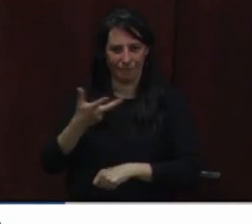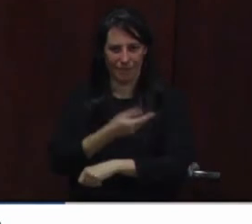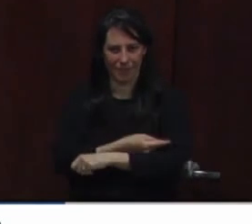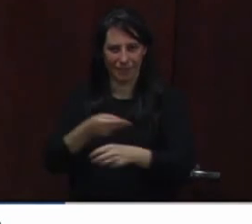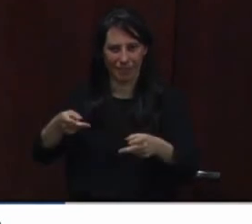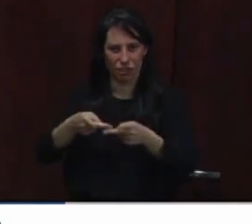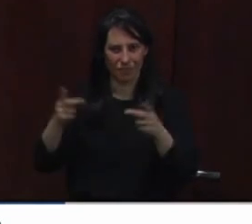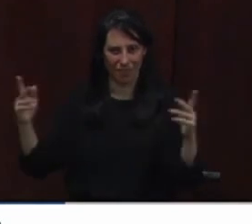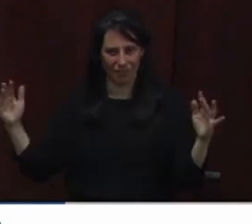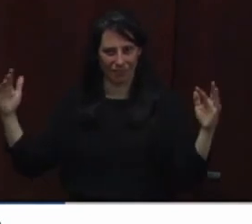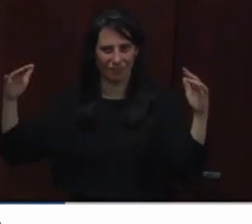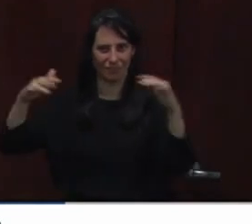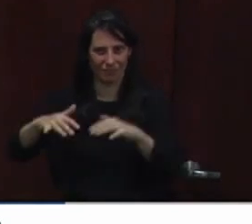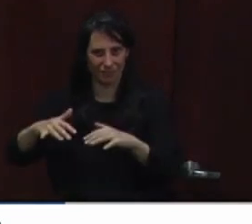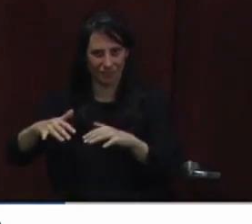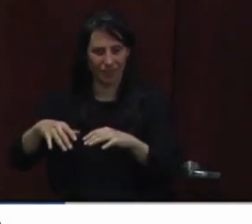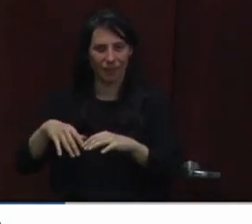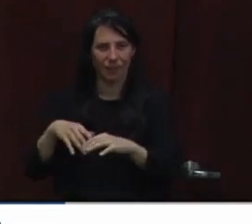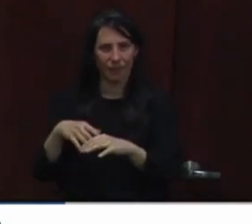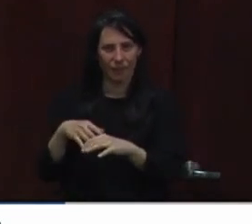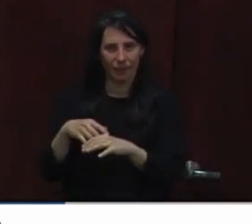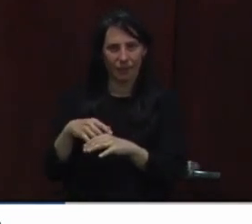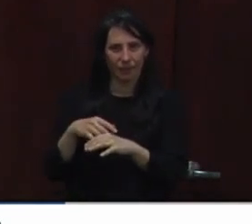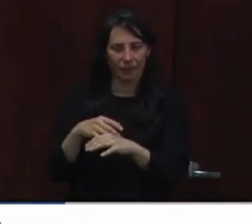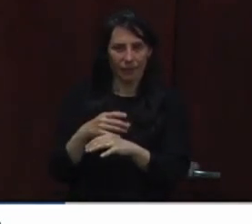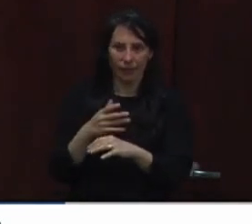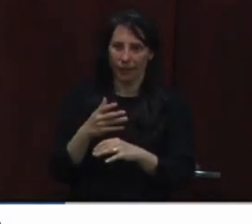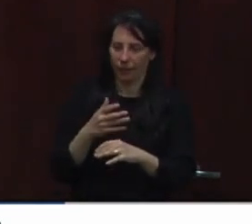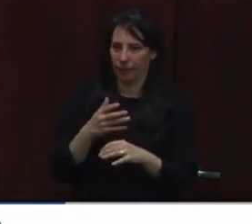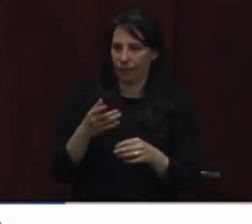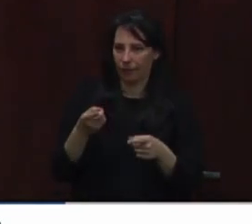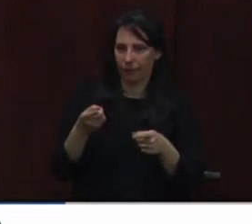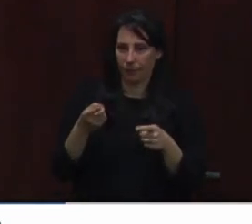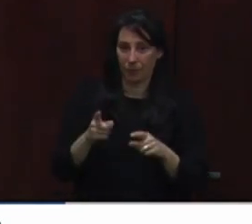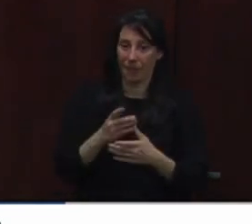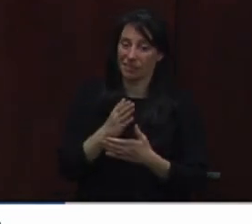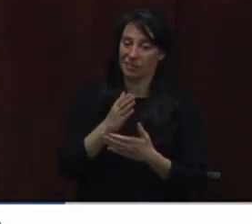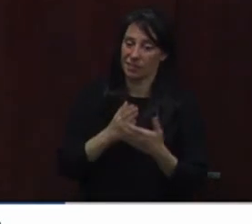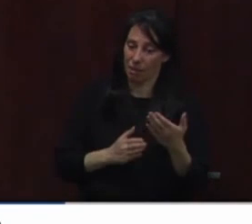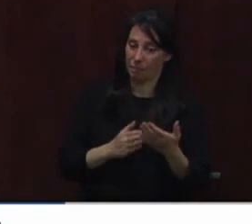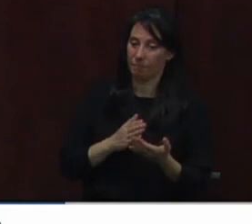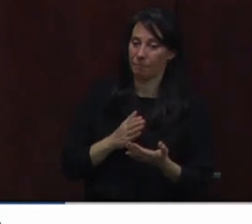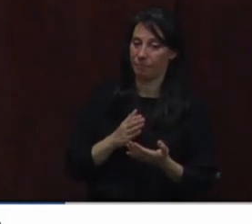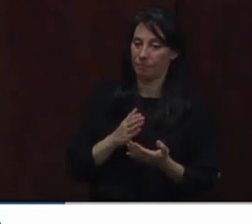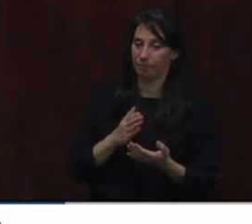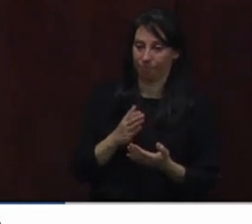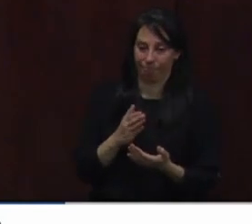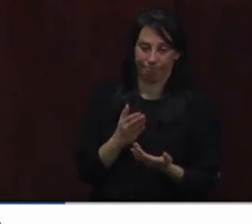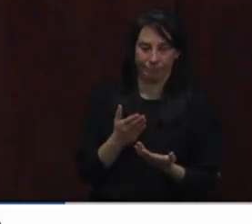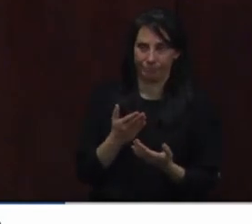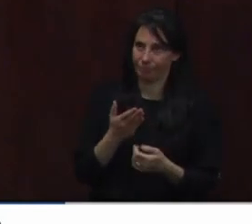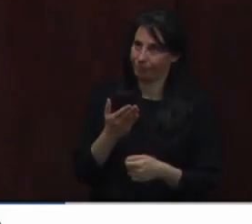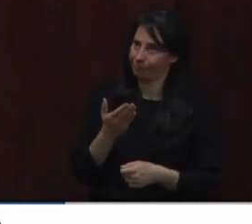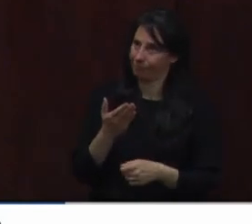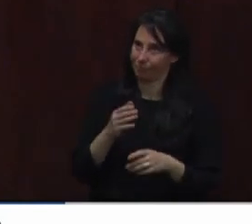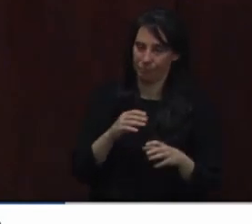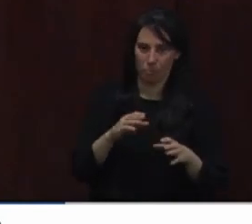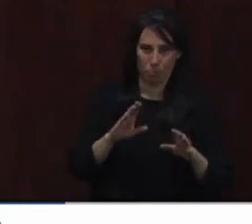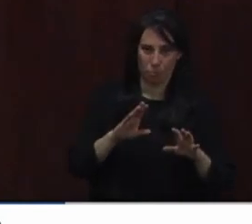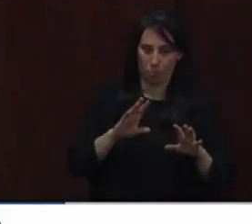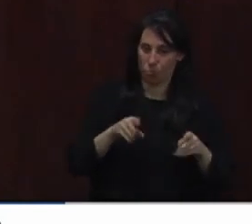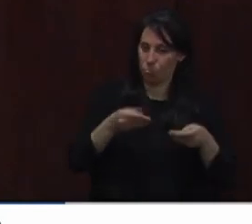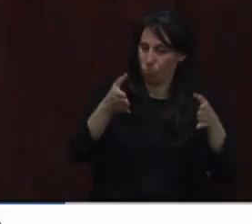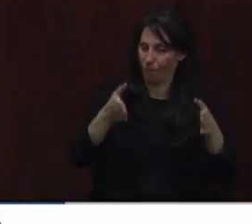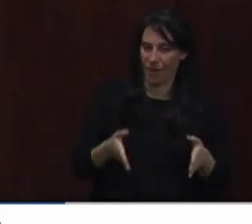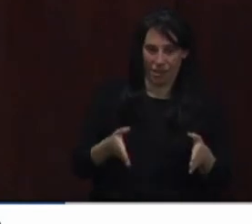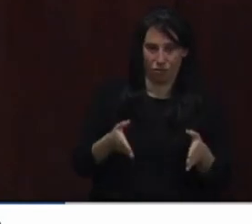some jurisdictions or I should say some vaccine providers of all sorts getting less or